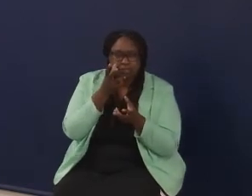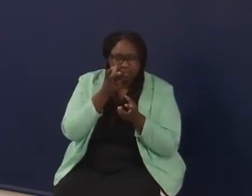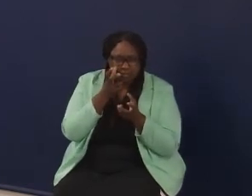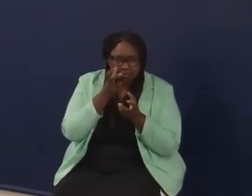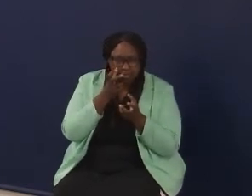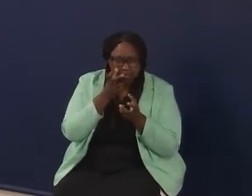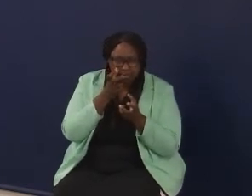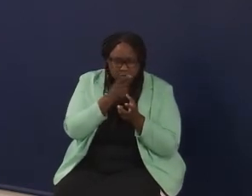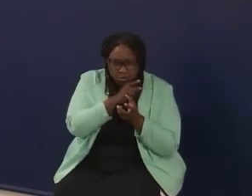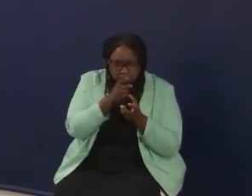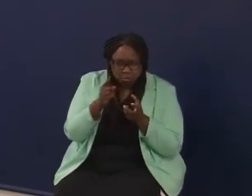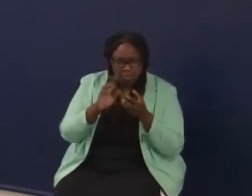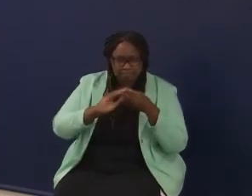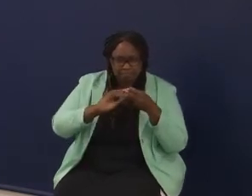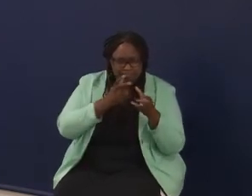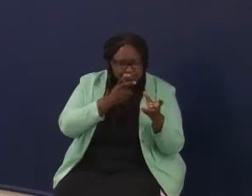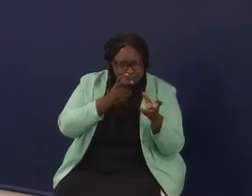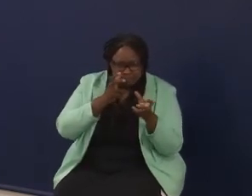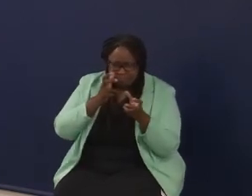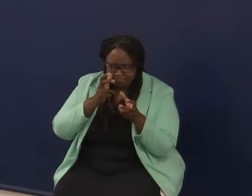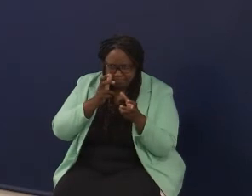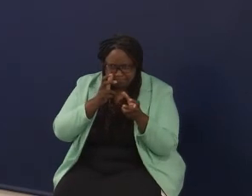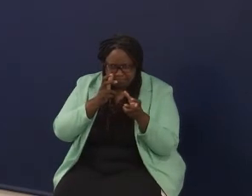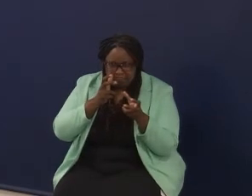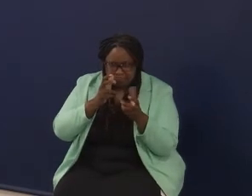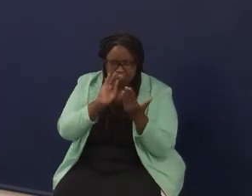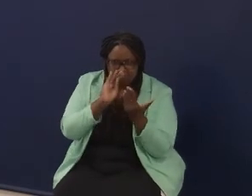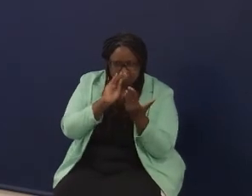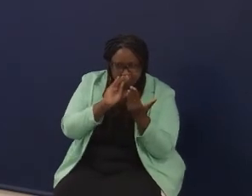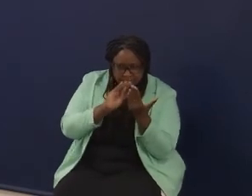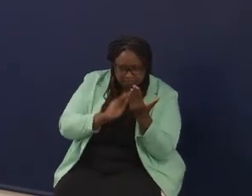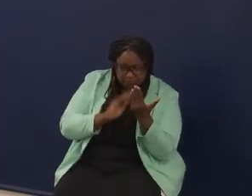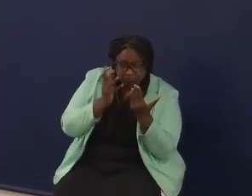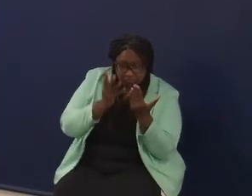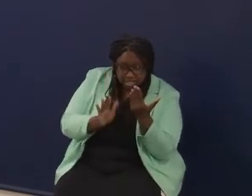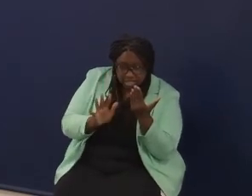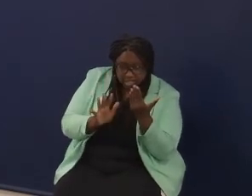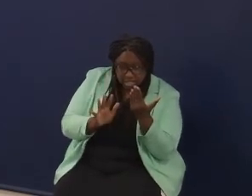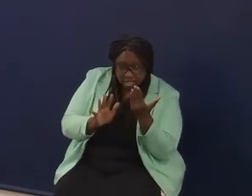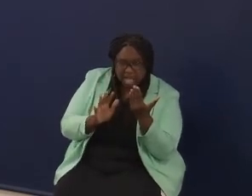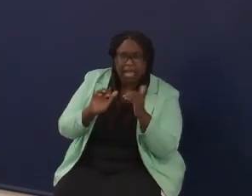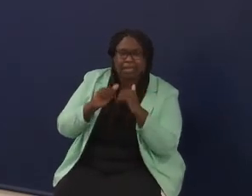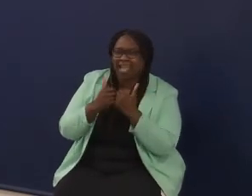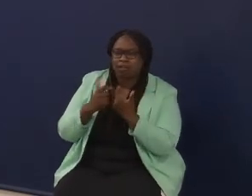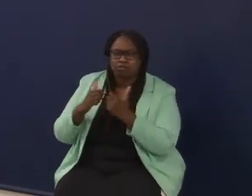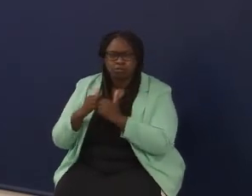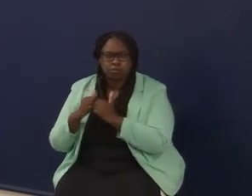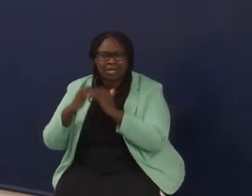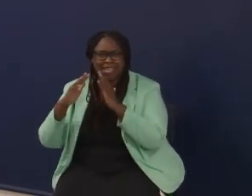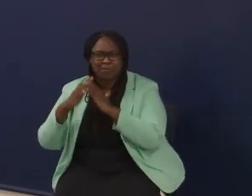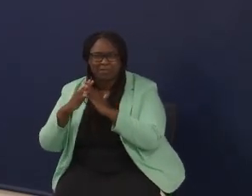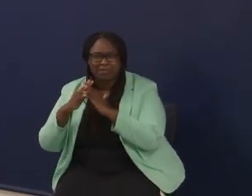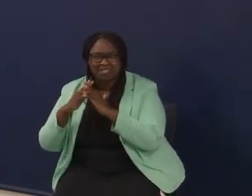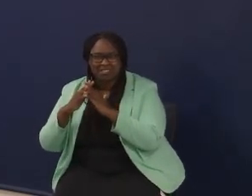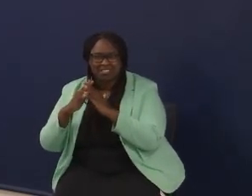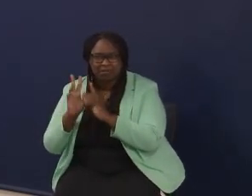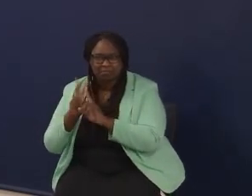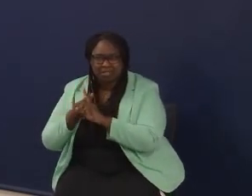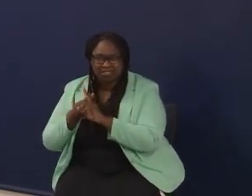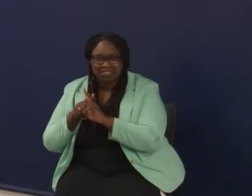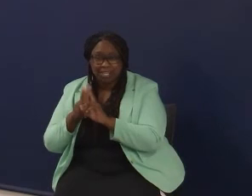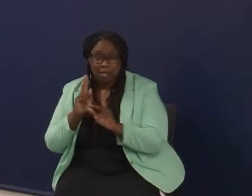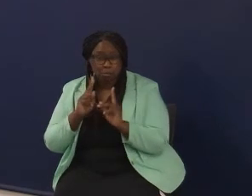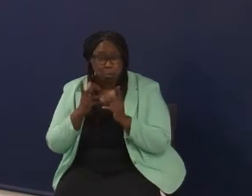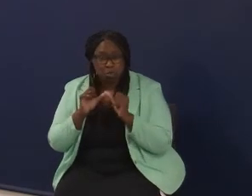you start. The hardest part is implementing that listening tour, because people still want you to be doing a listening